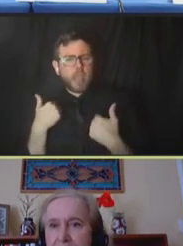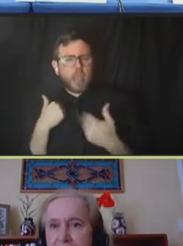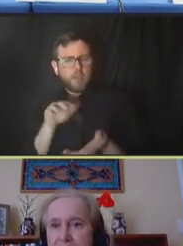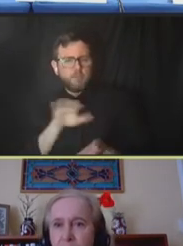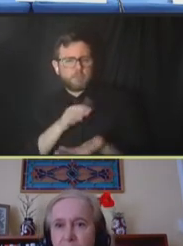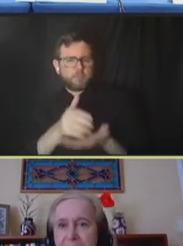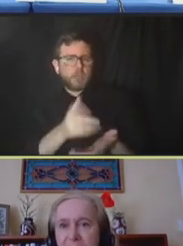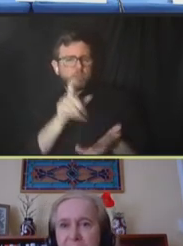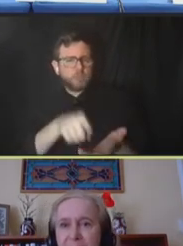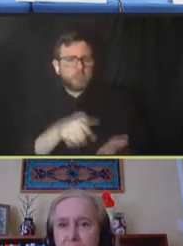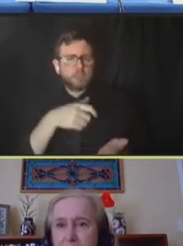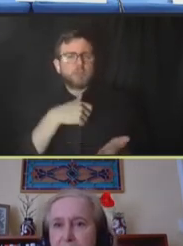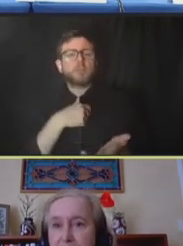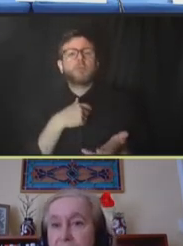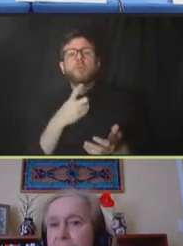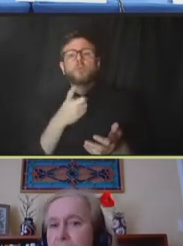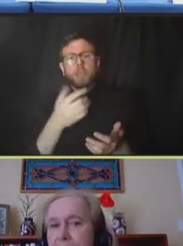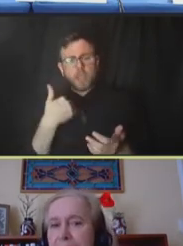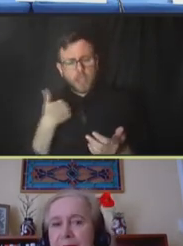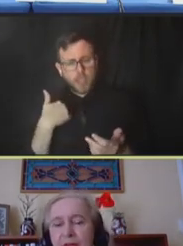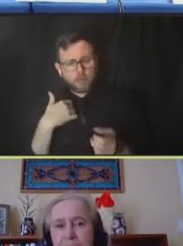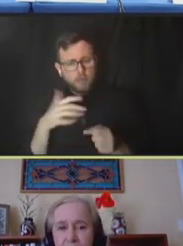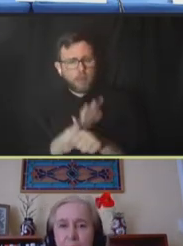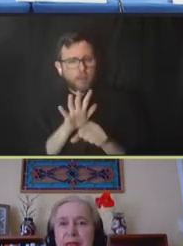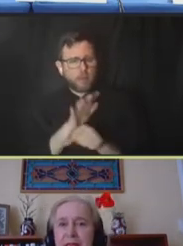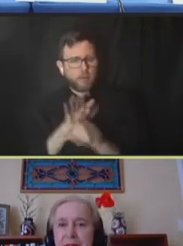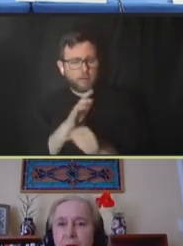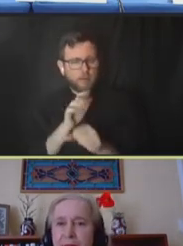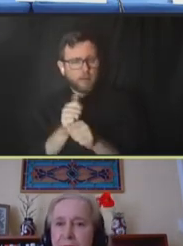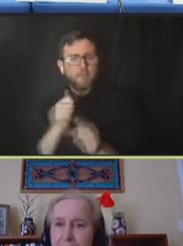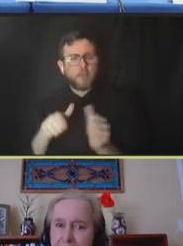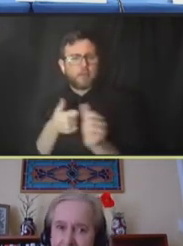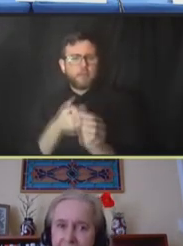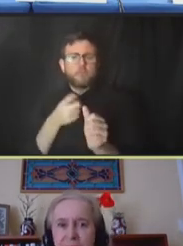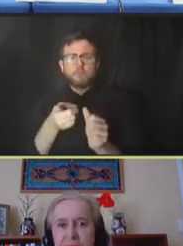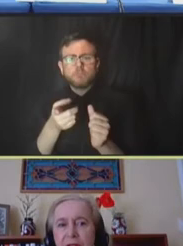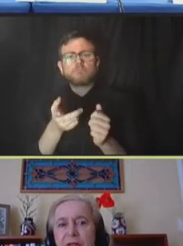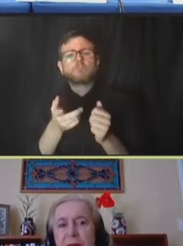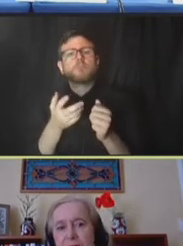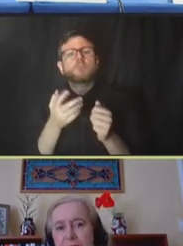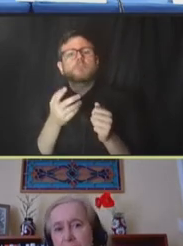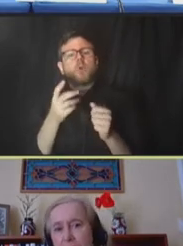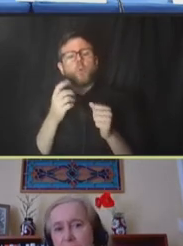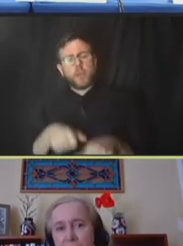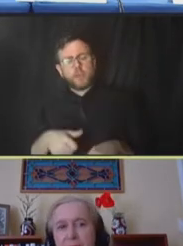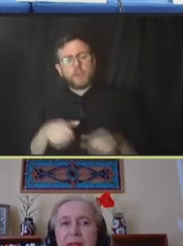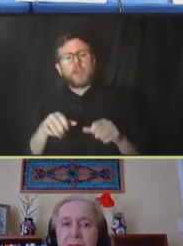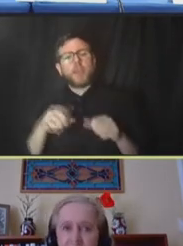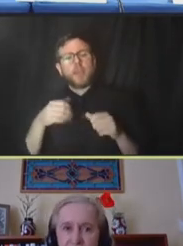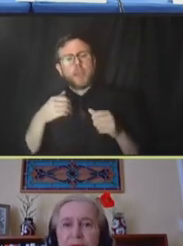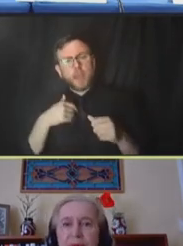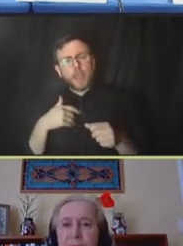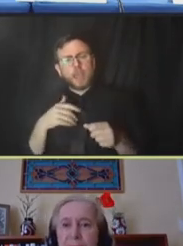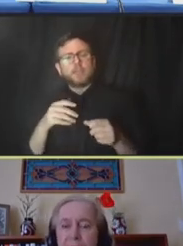redundancy, we have enough supplies, you know, we can deal with the capacities and so on.